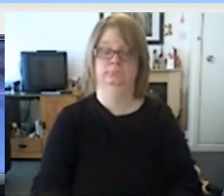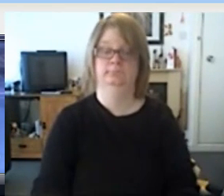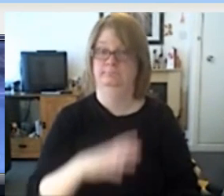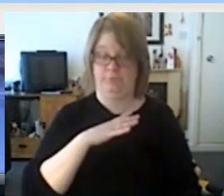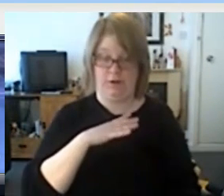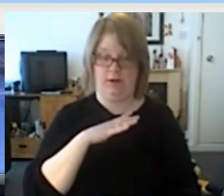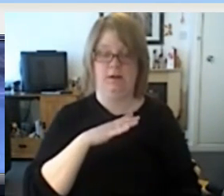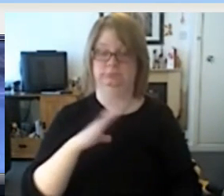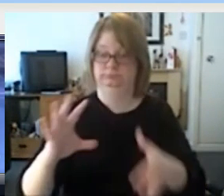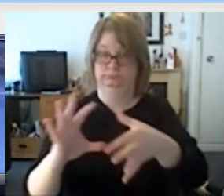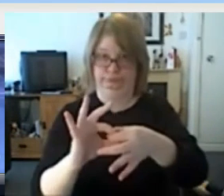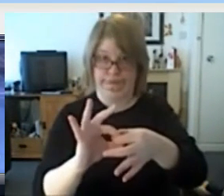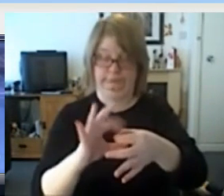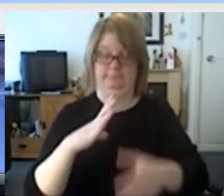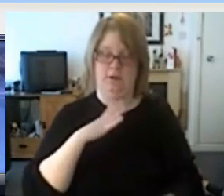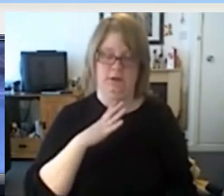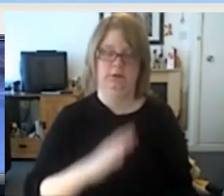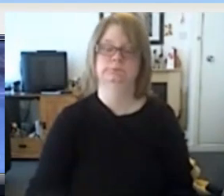Oh.